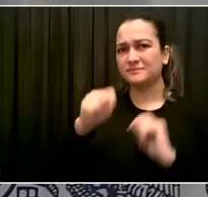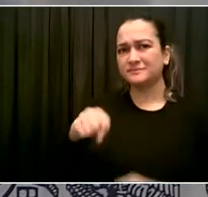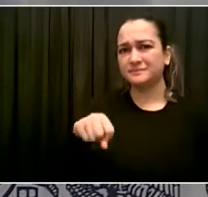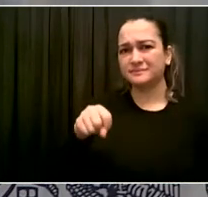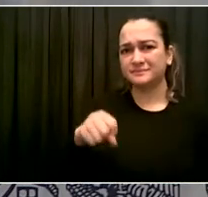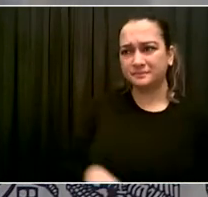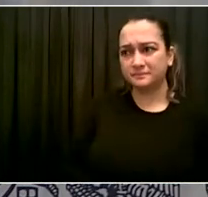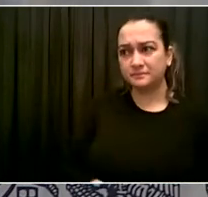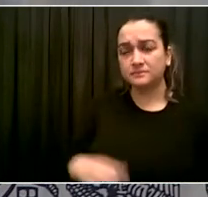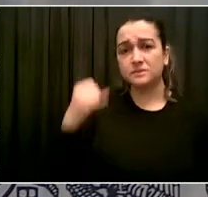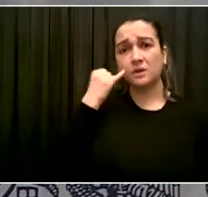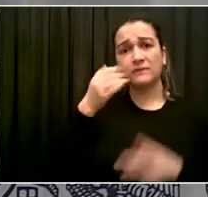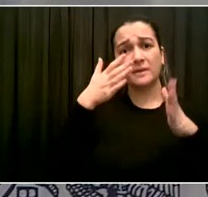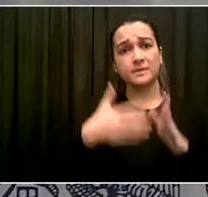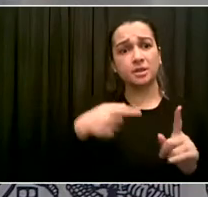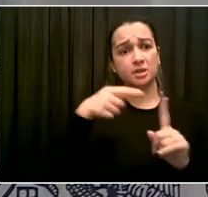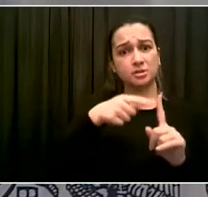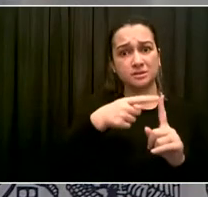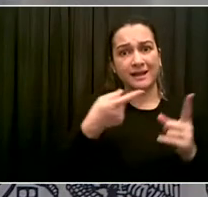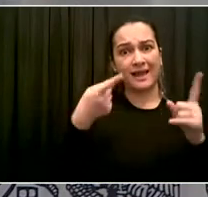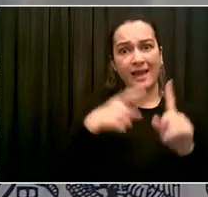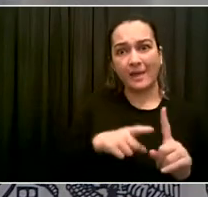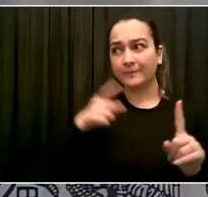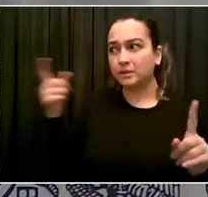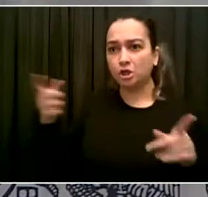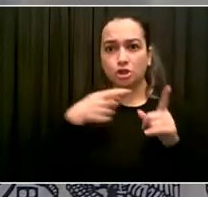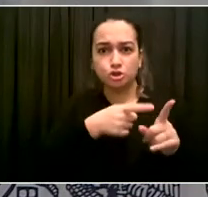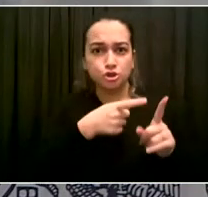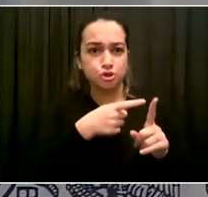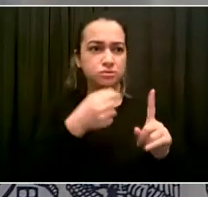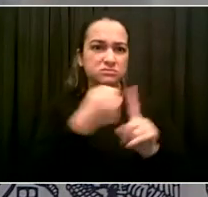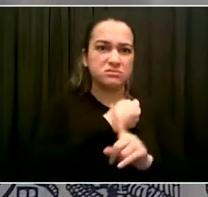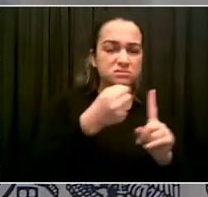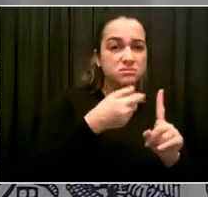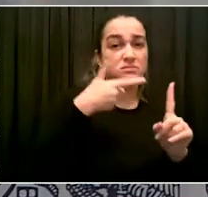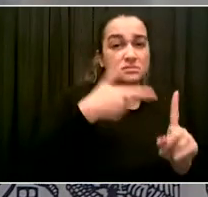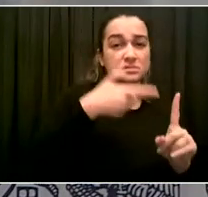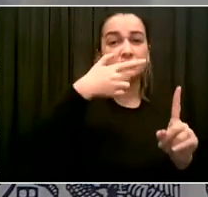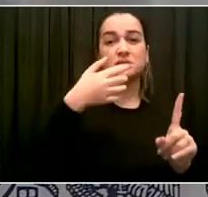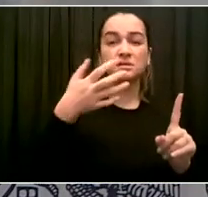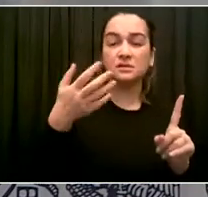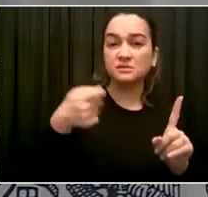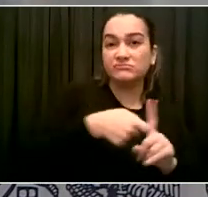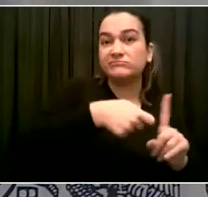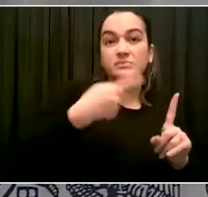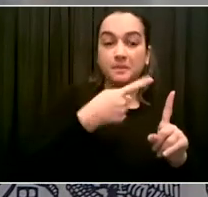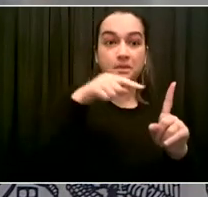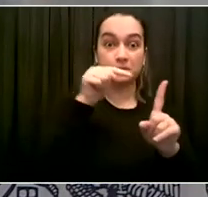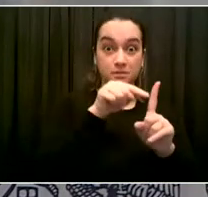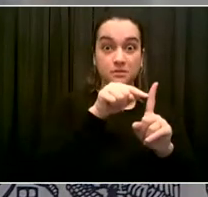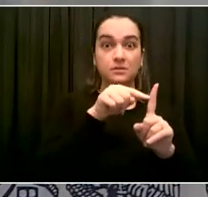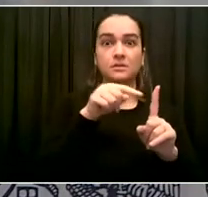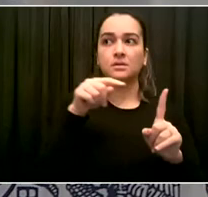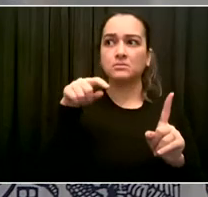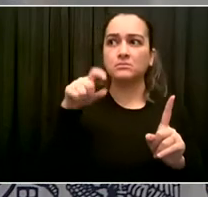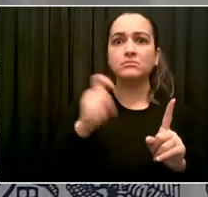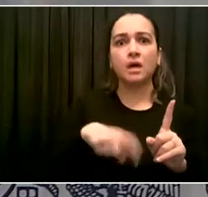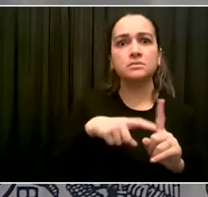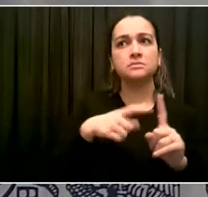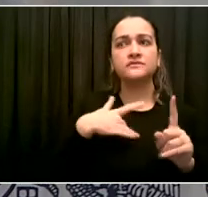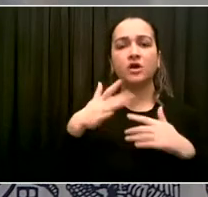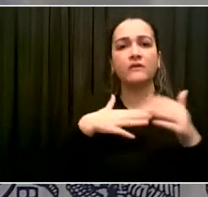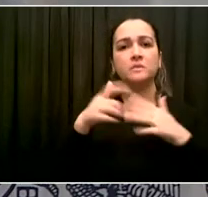this point is please report what you see. We need it. We need to know what's happening. We need to know if you've been treated wrongly,